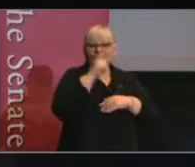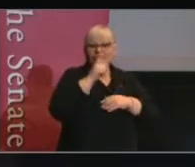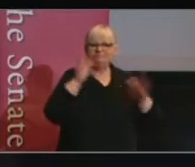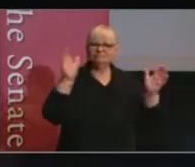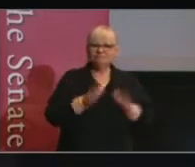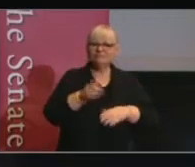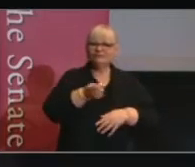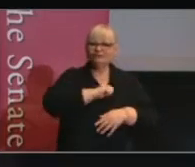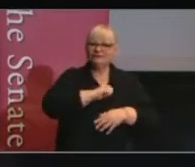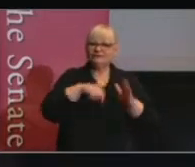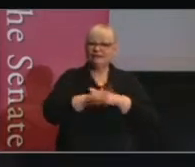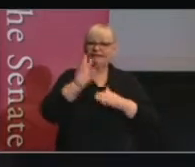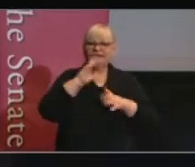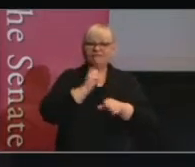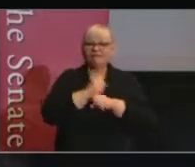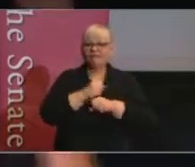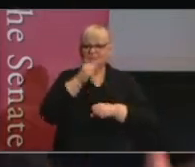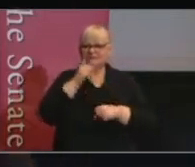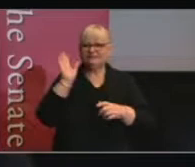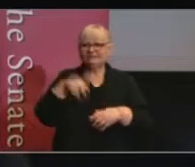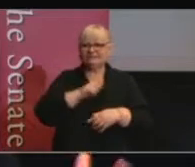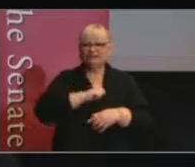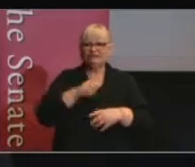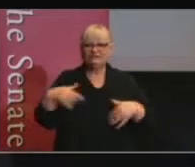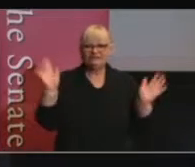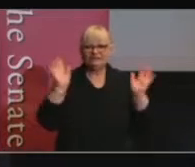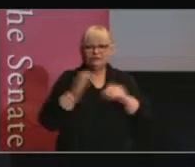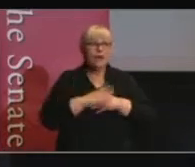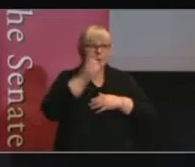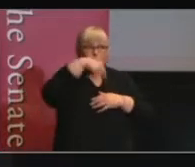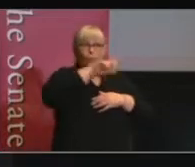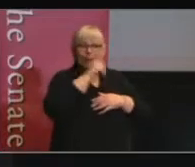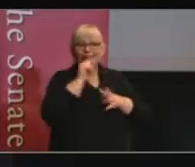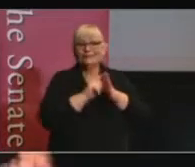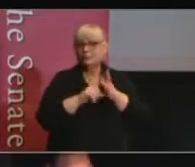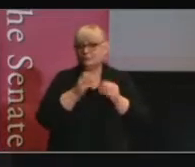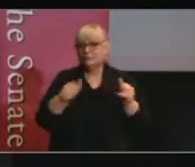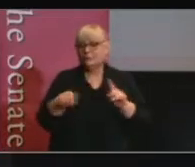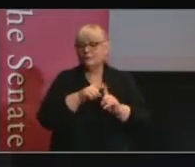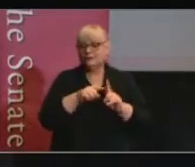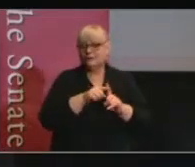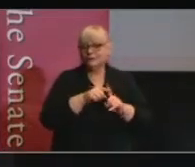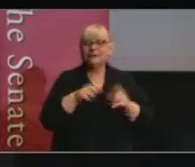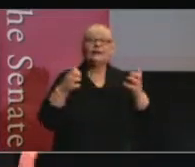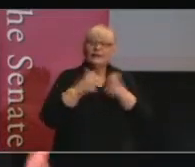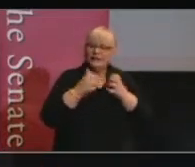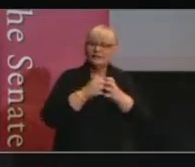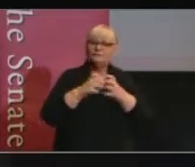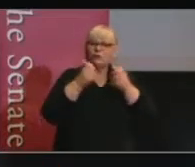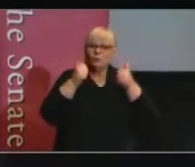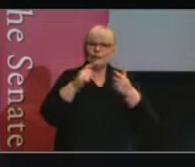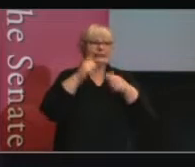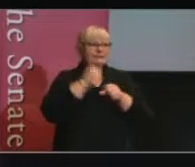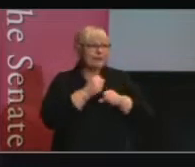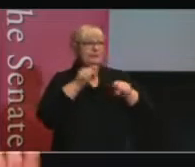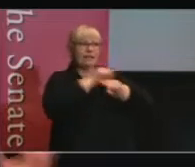democratic institutions. And I think all of us can do something really positive. And there are many examples of what you're doing